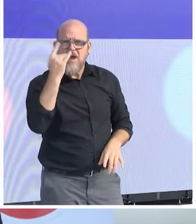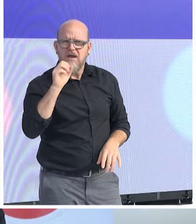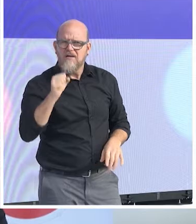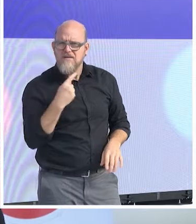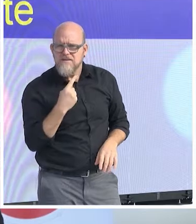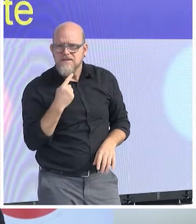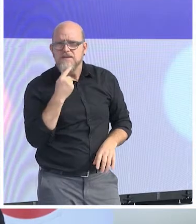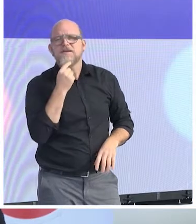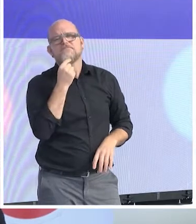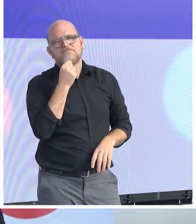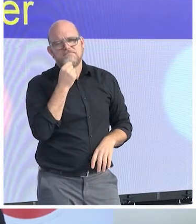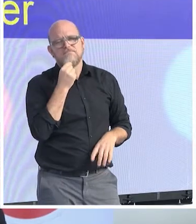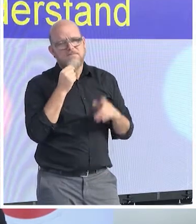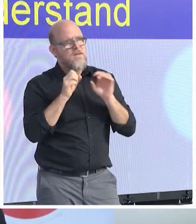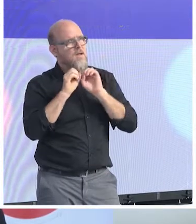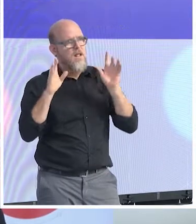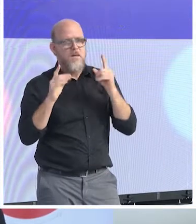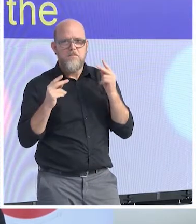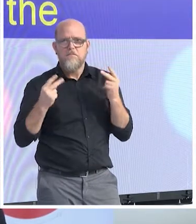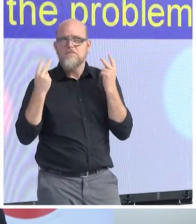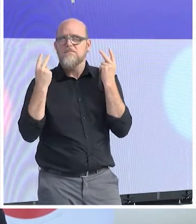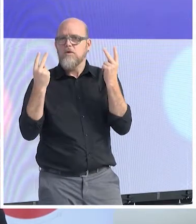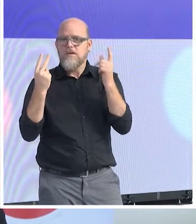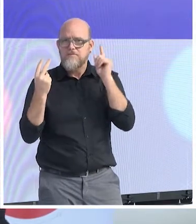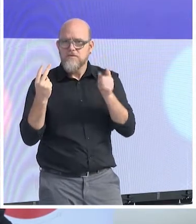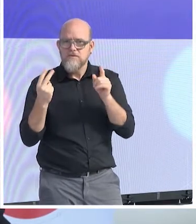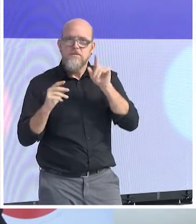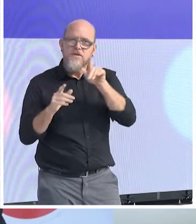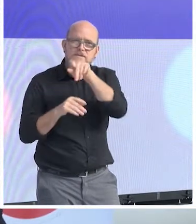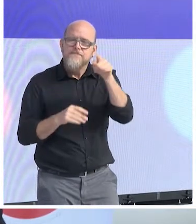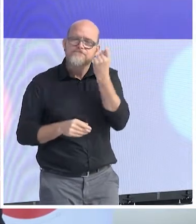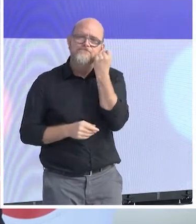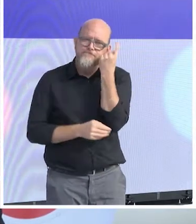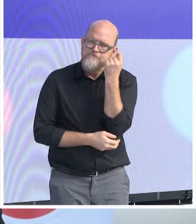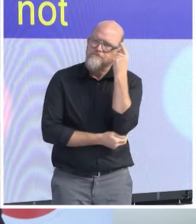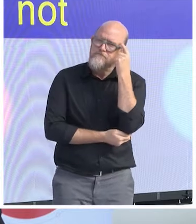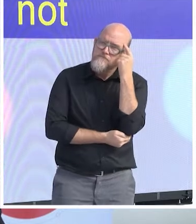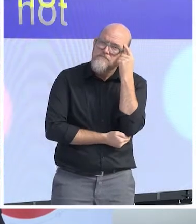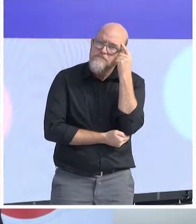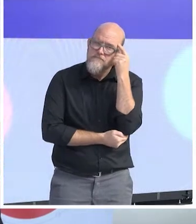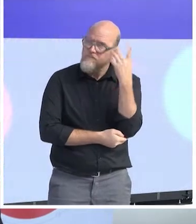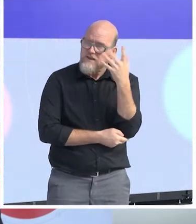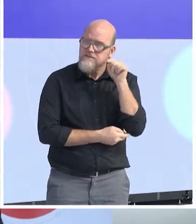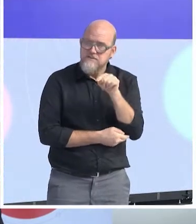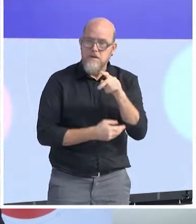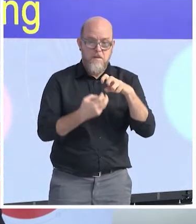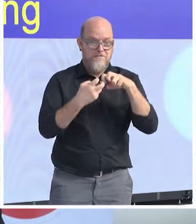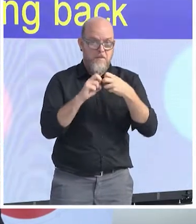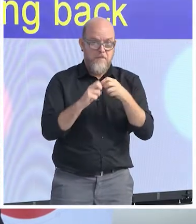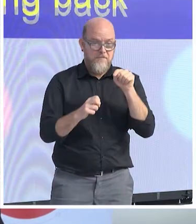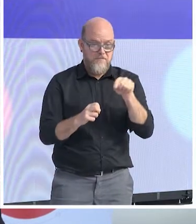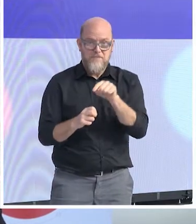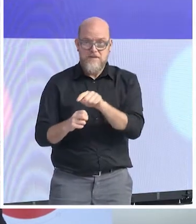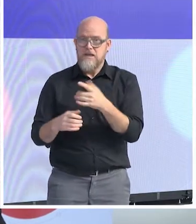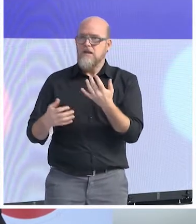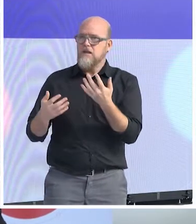understand that probably some of the problems that we are facing are not the popular we are going back to the 1930s, but we